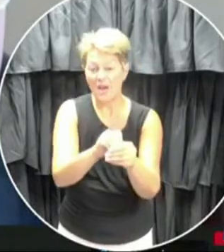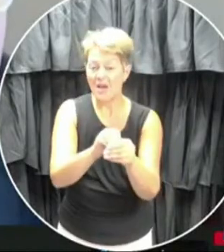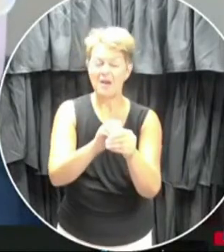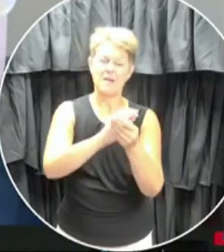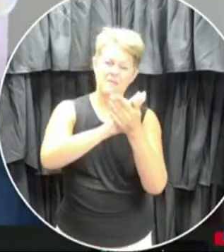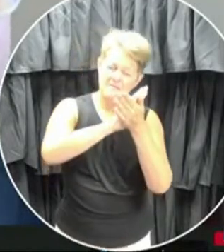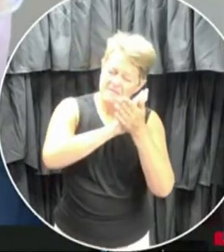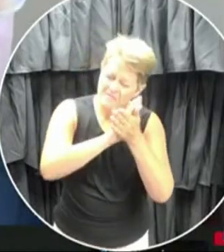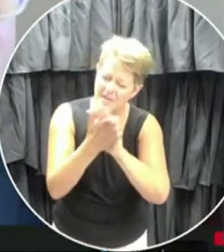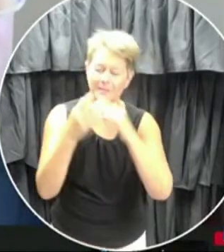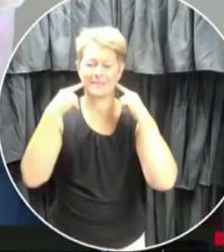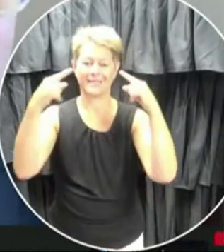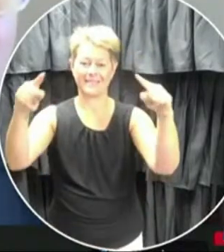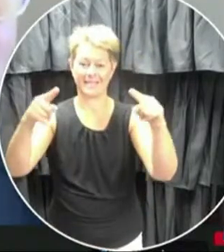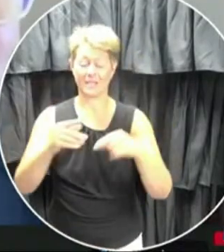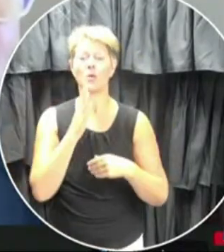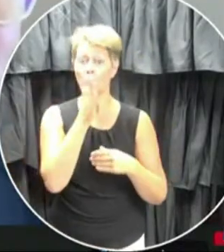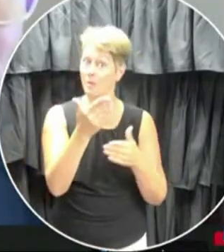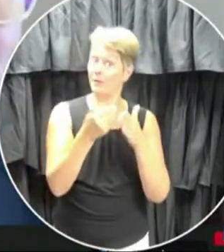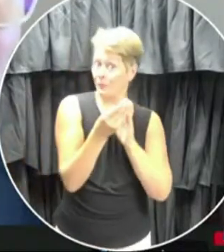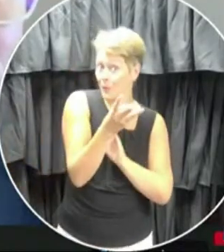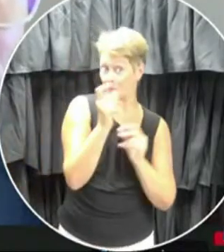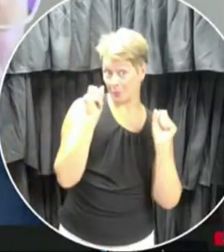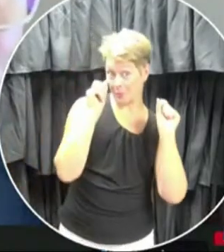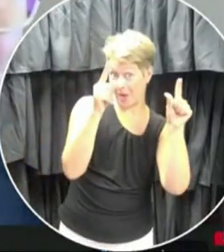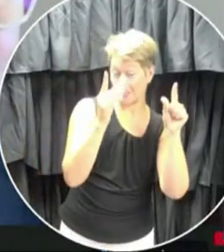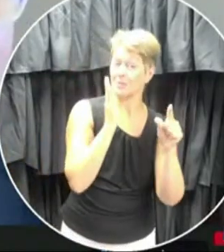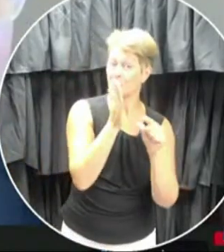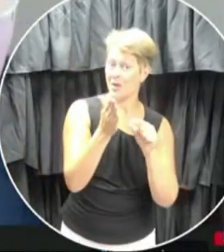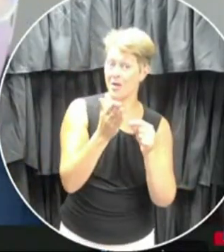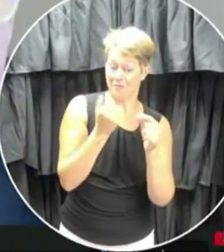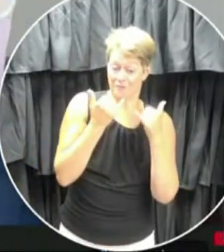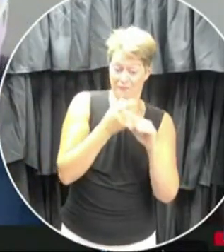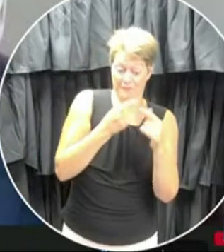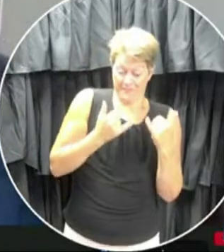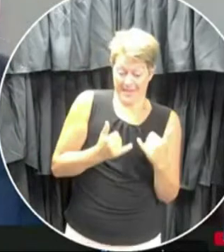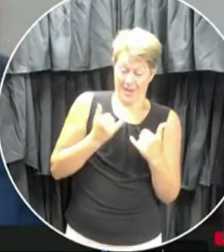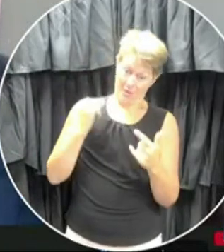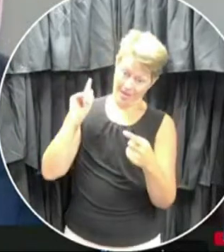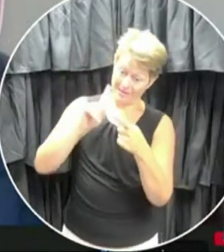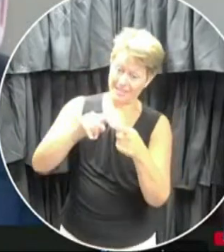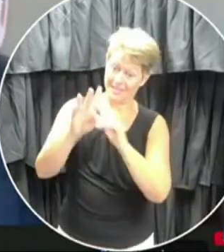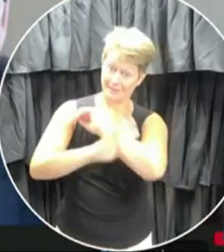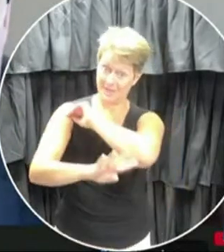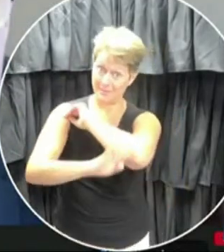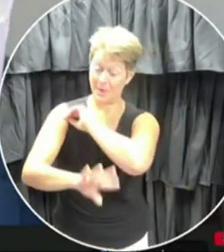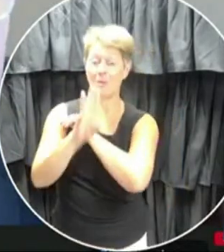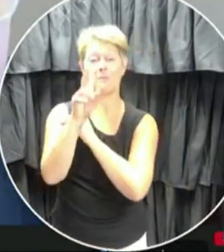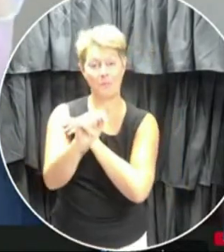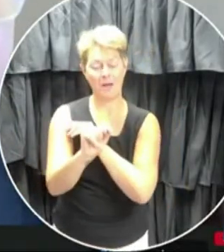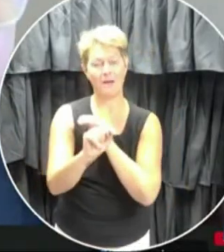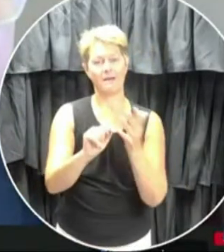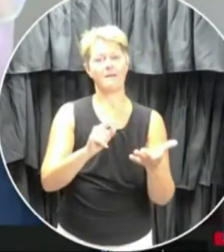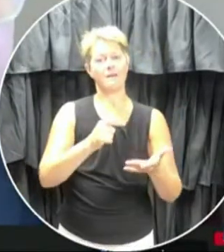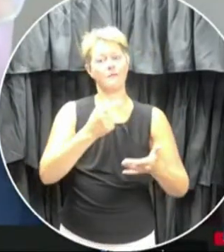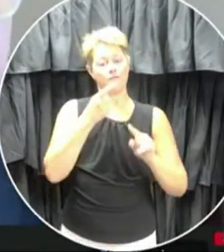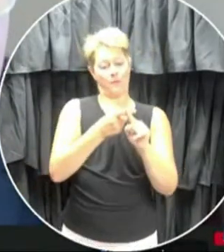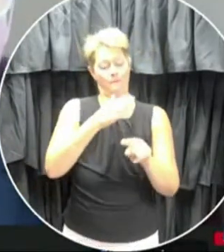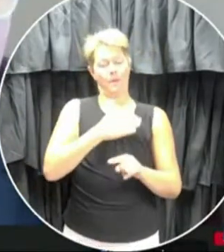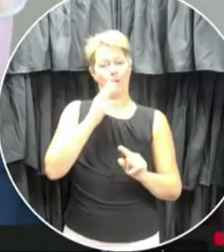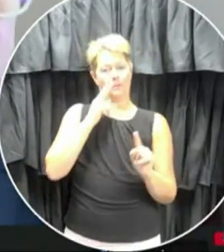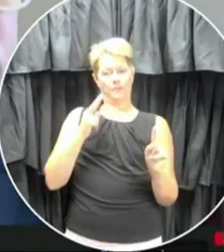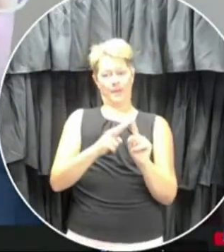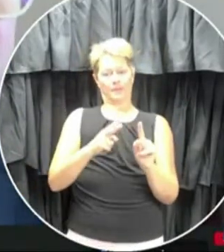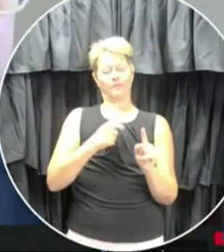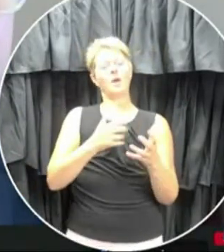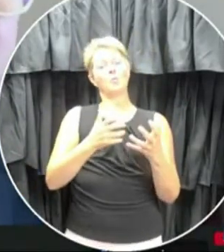I will guarantee that there'll be some surprises between now and September. But what I will say from the board of trustees point of view is that, uh,